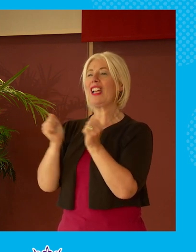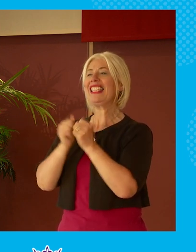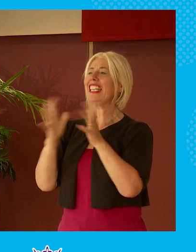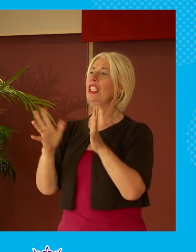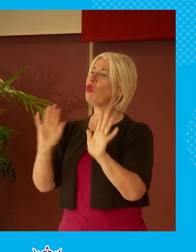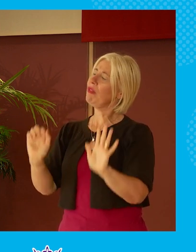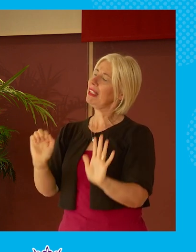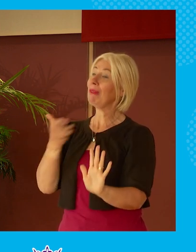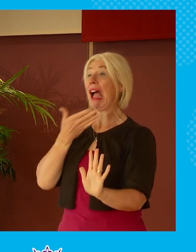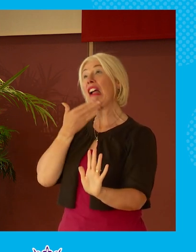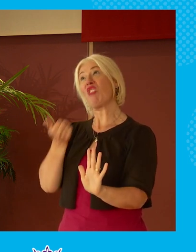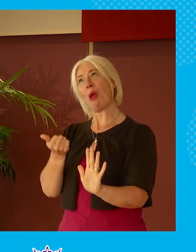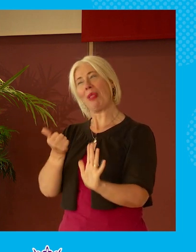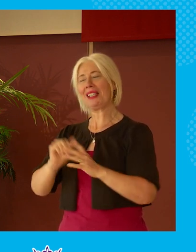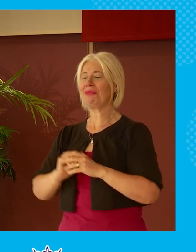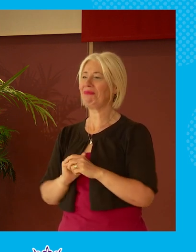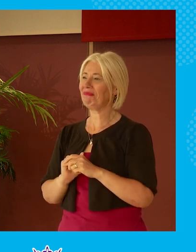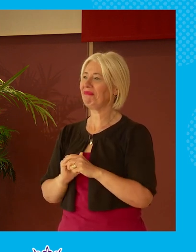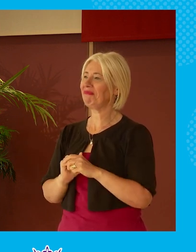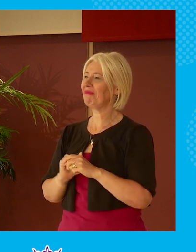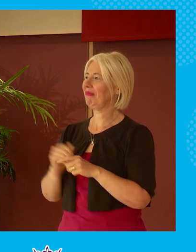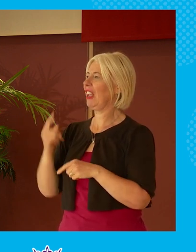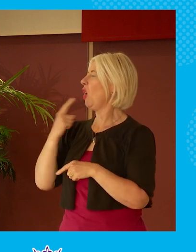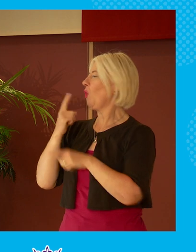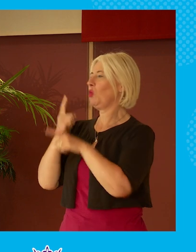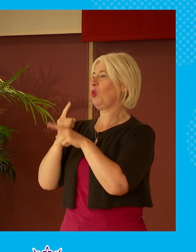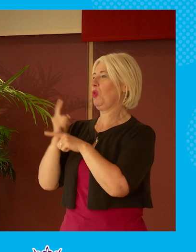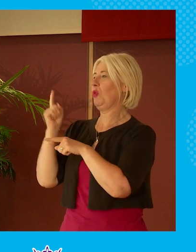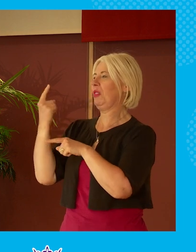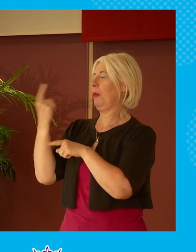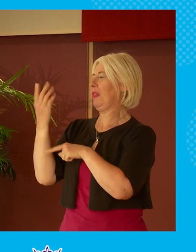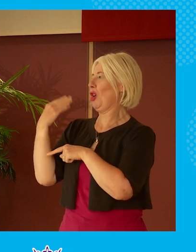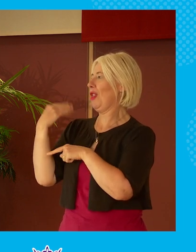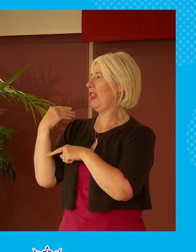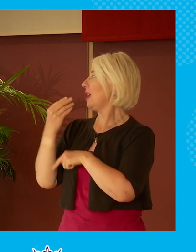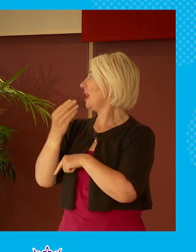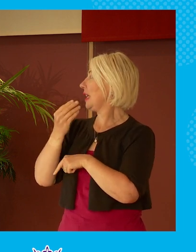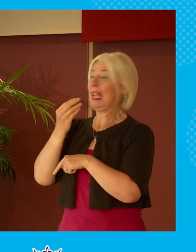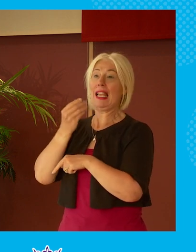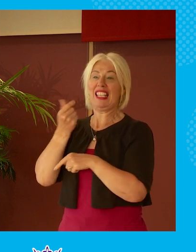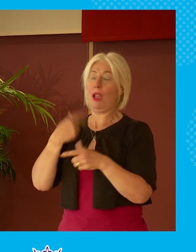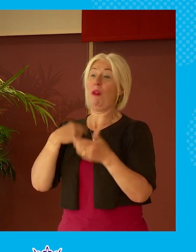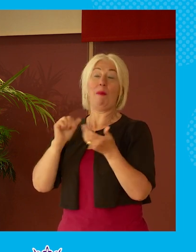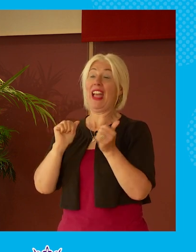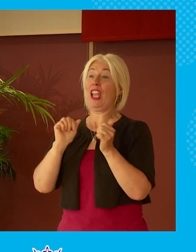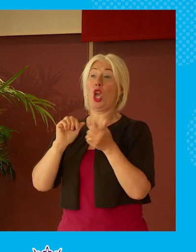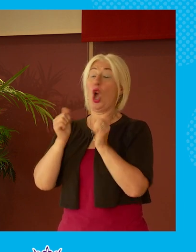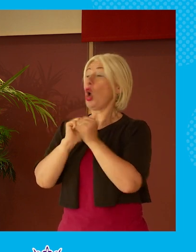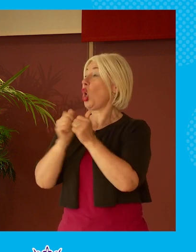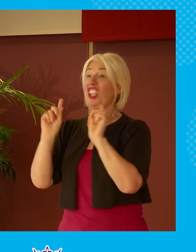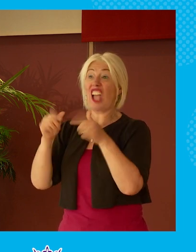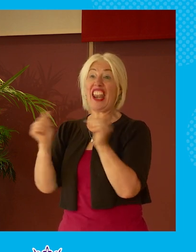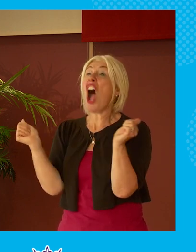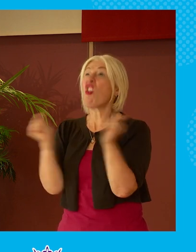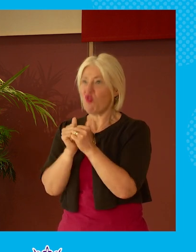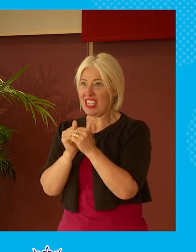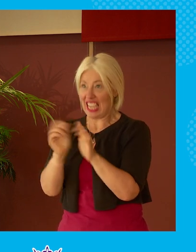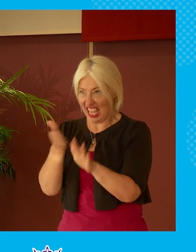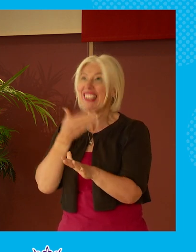agreeably. I was remarking to somebody earlier, there's one or two of my colleagues can't even agree agreeably and so